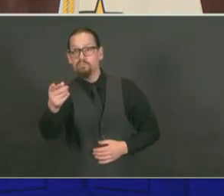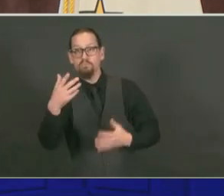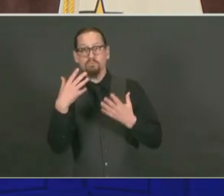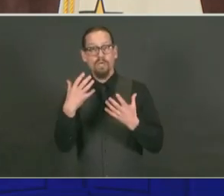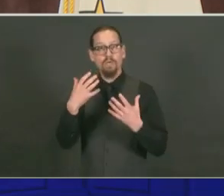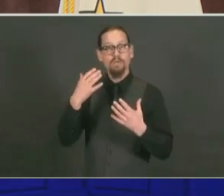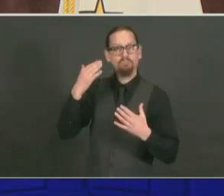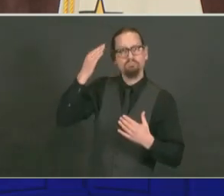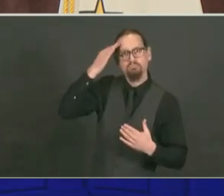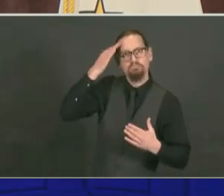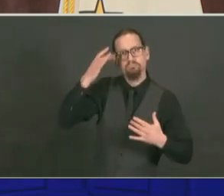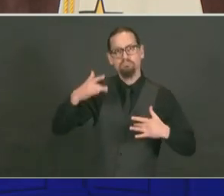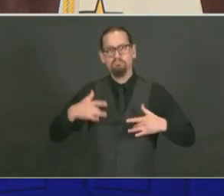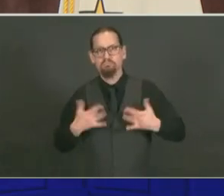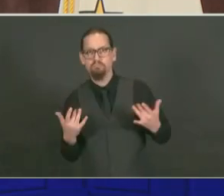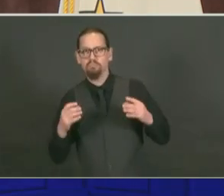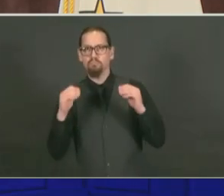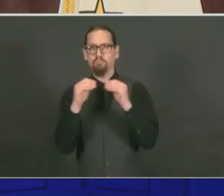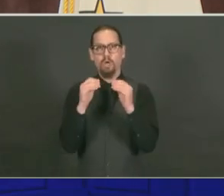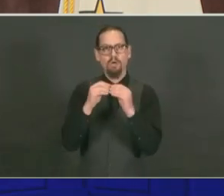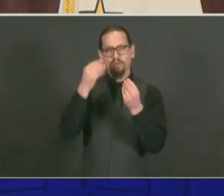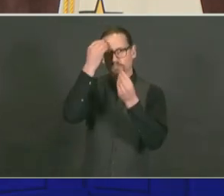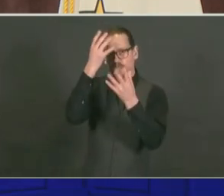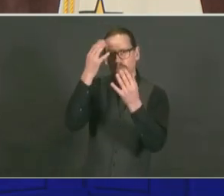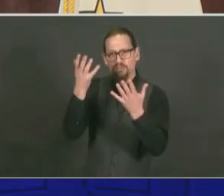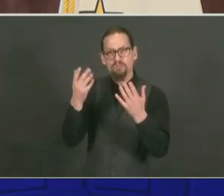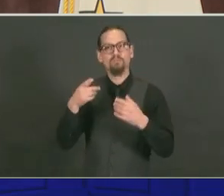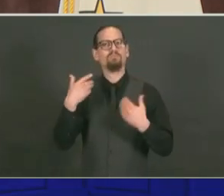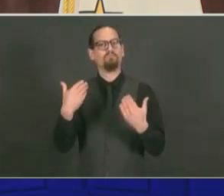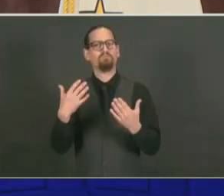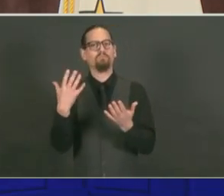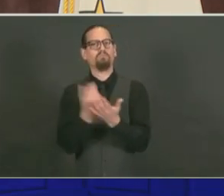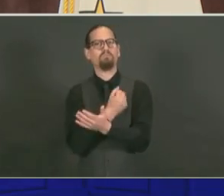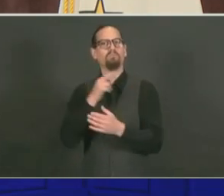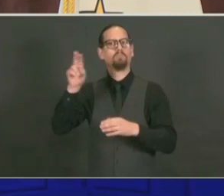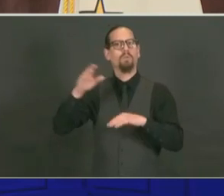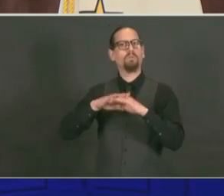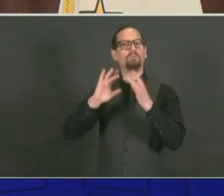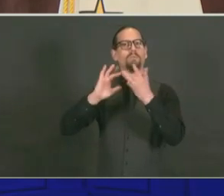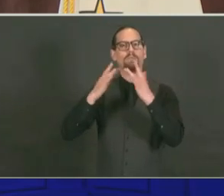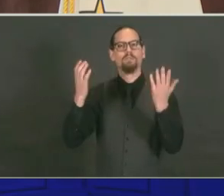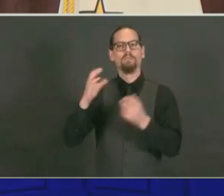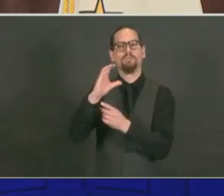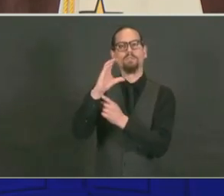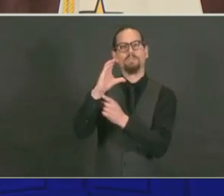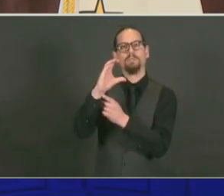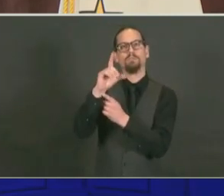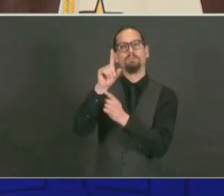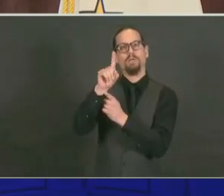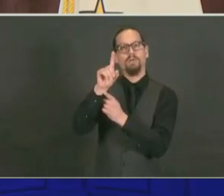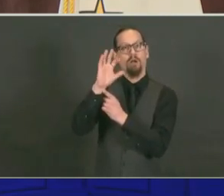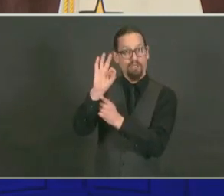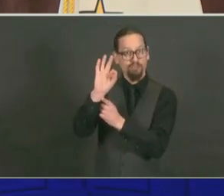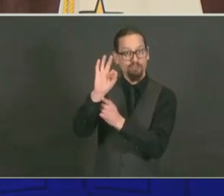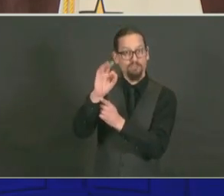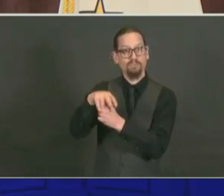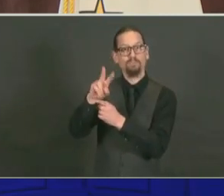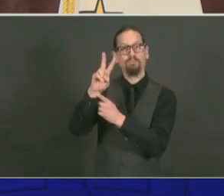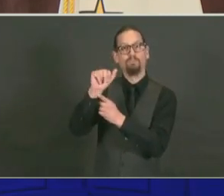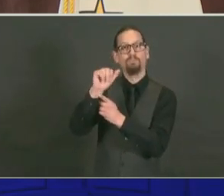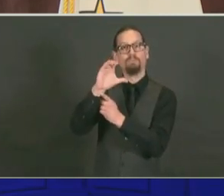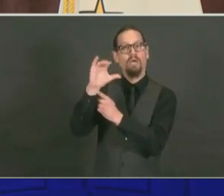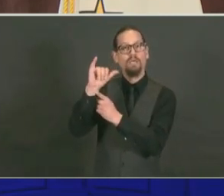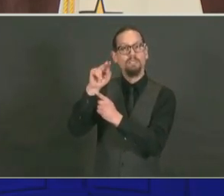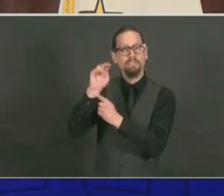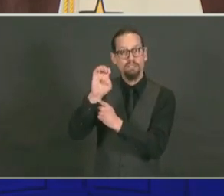c19vaccineri.org to sign up. In terms of our